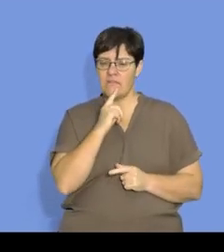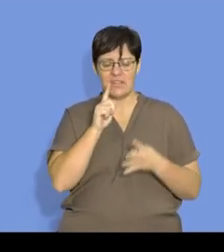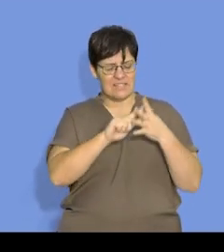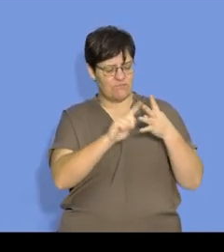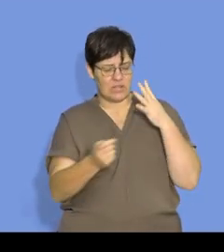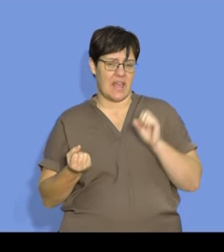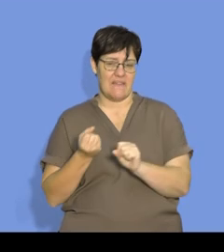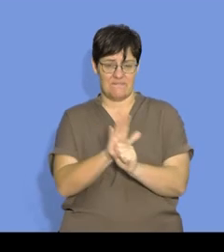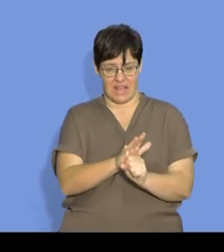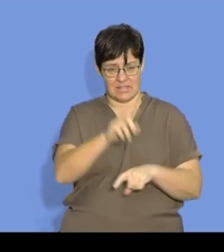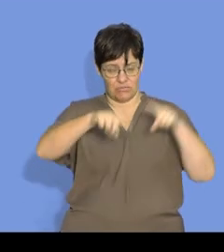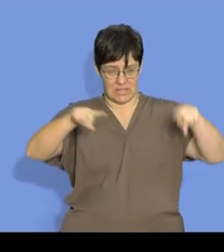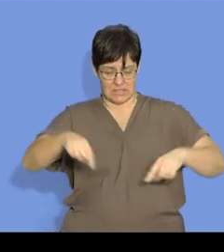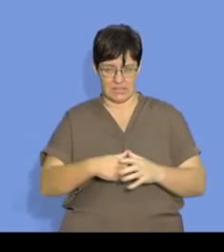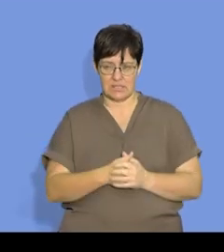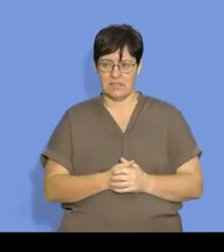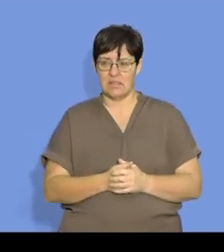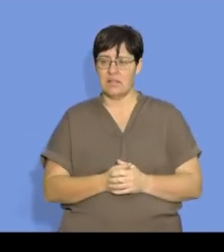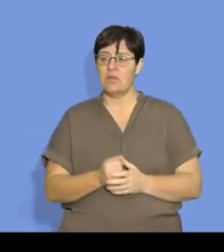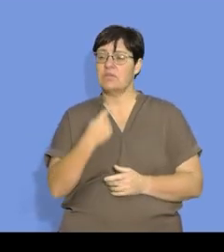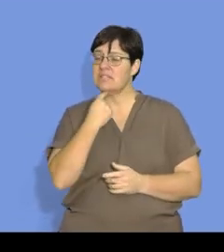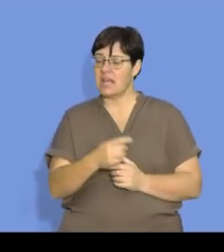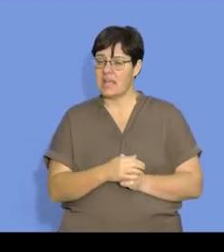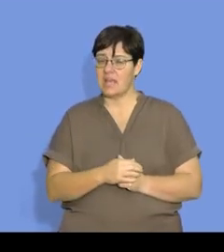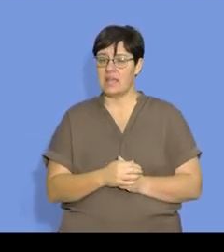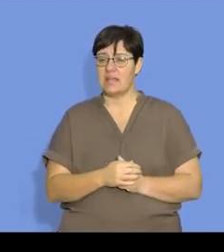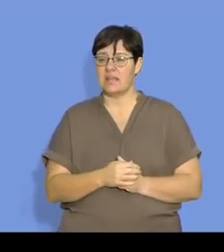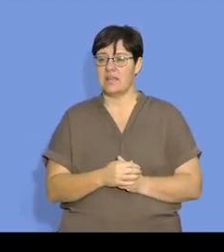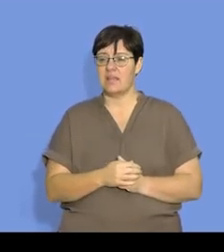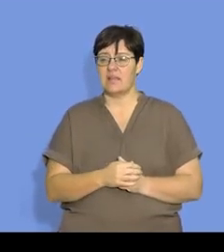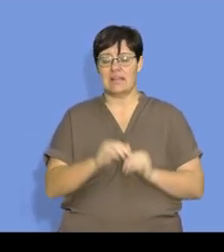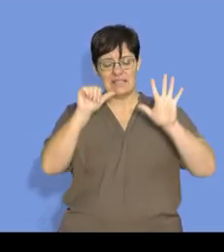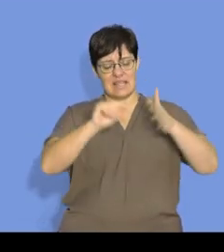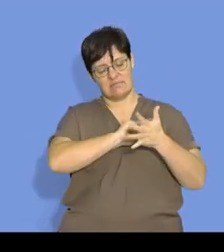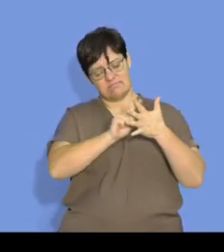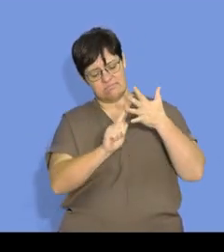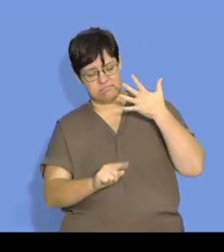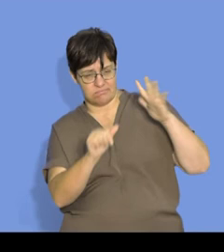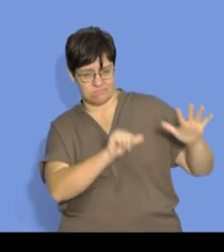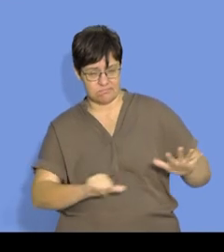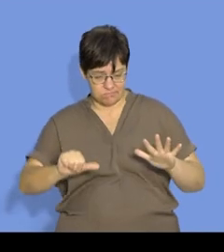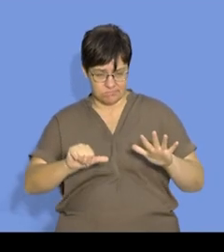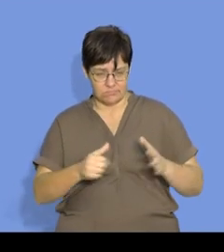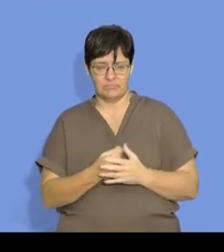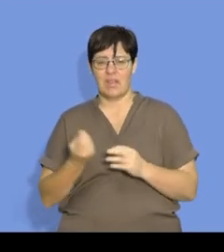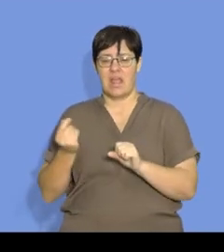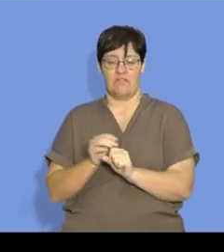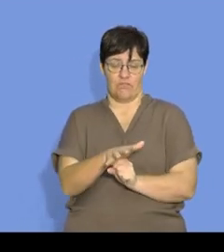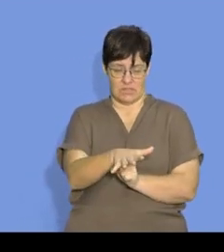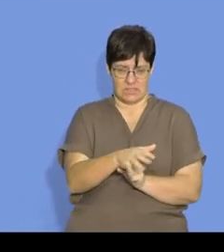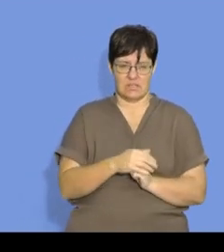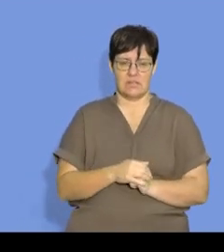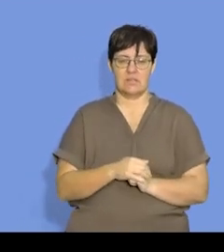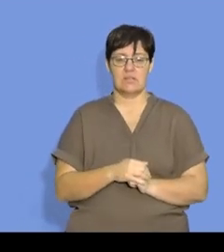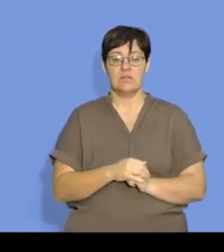There are different factors that affect the rate of a reaction. And we said, and we spoke about six of these factors.